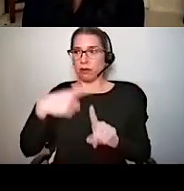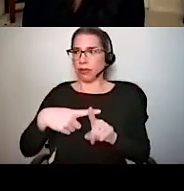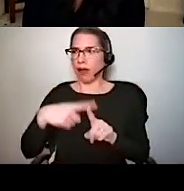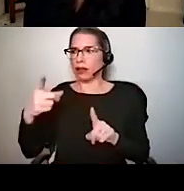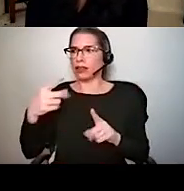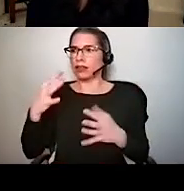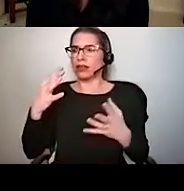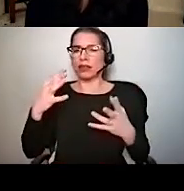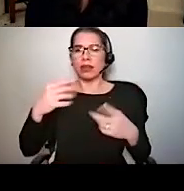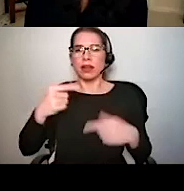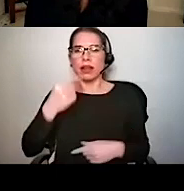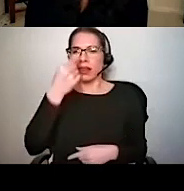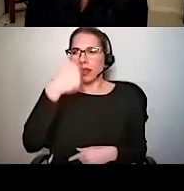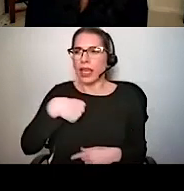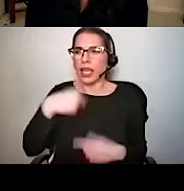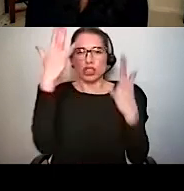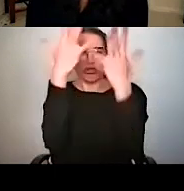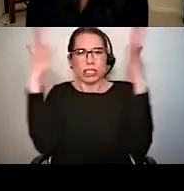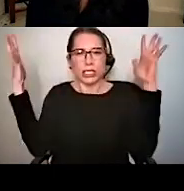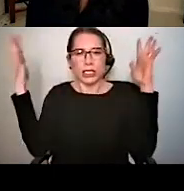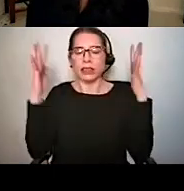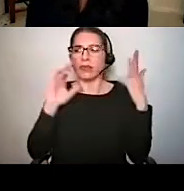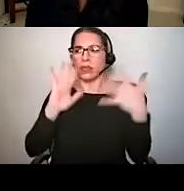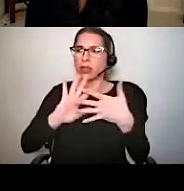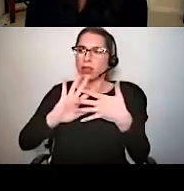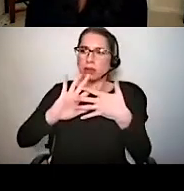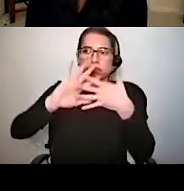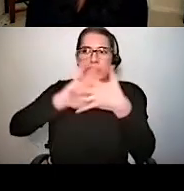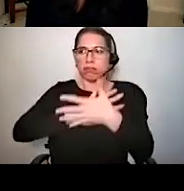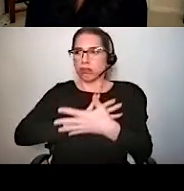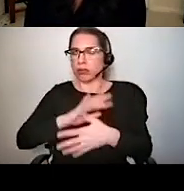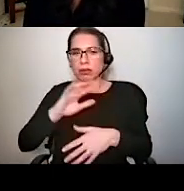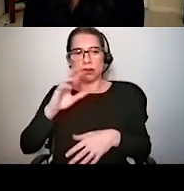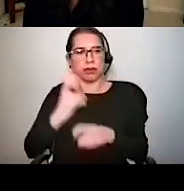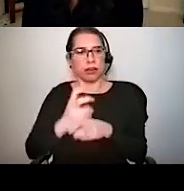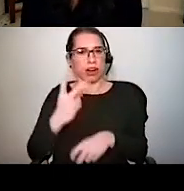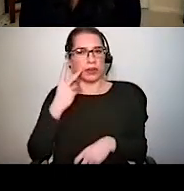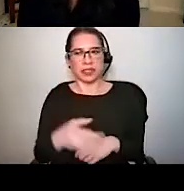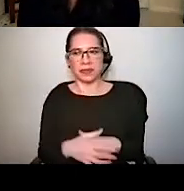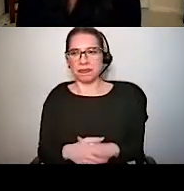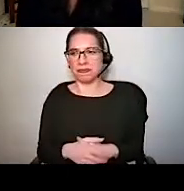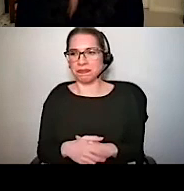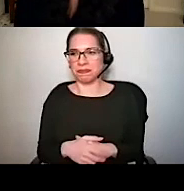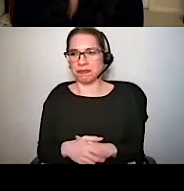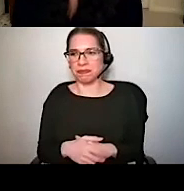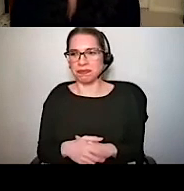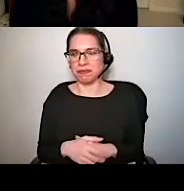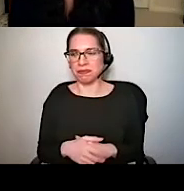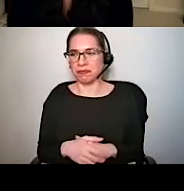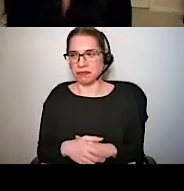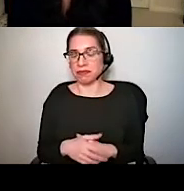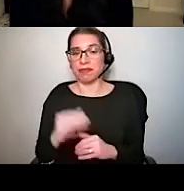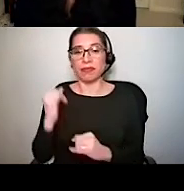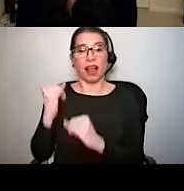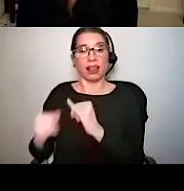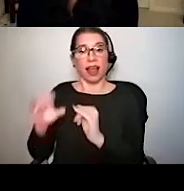trunks, provide the perfect coverage for her long orange and white limbs. And finally, in the last picture, we